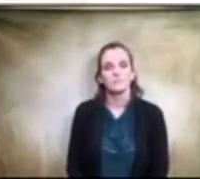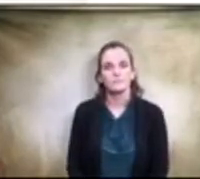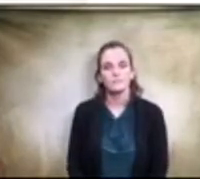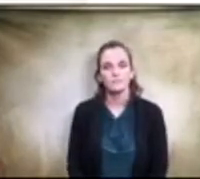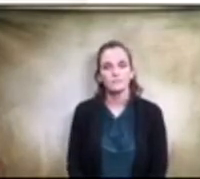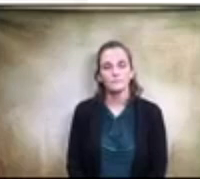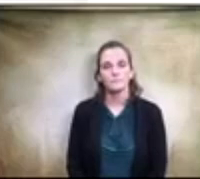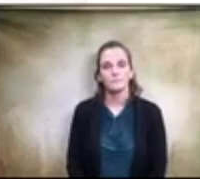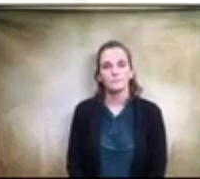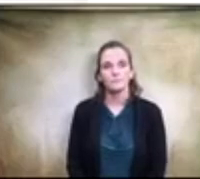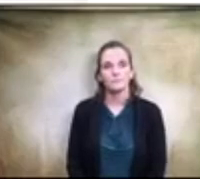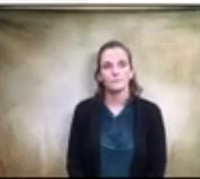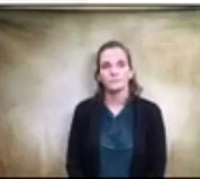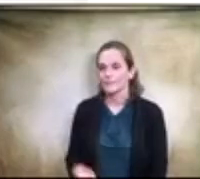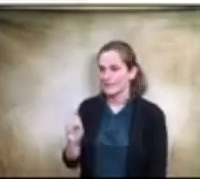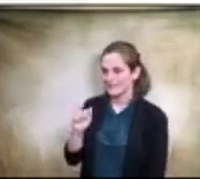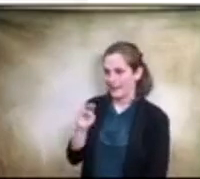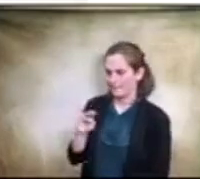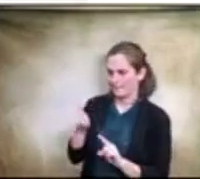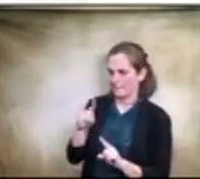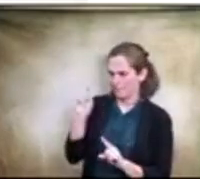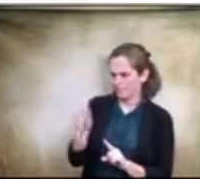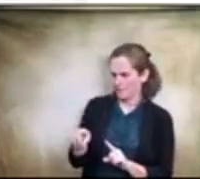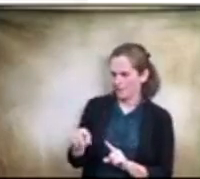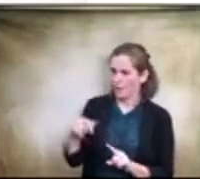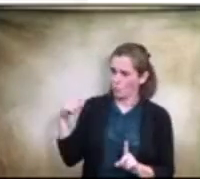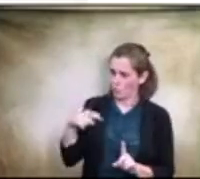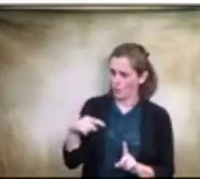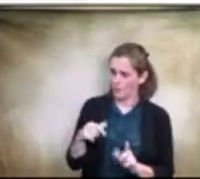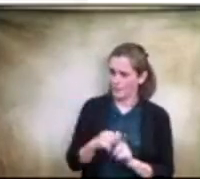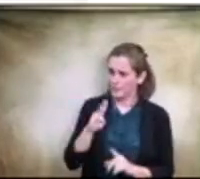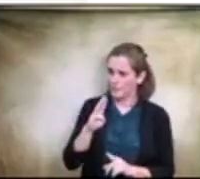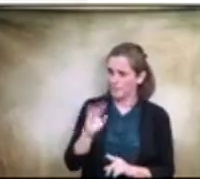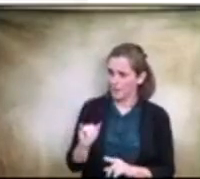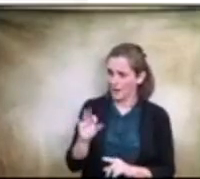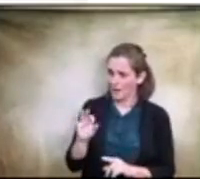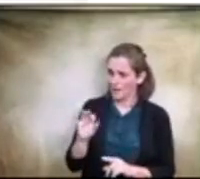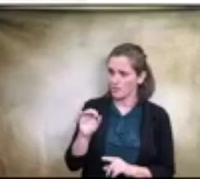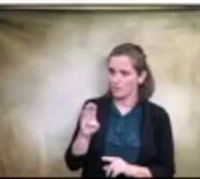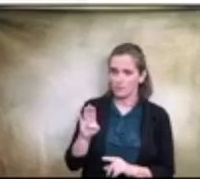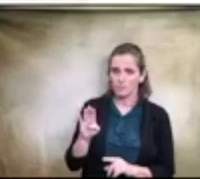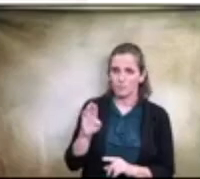uh ryan was were these uh by board again yes sir okay